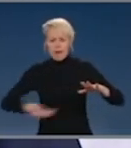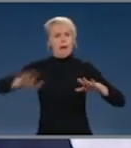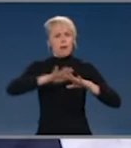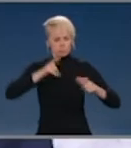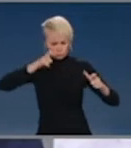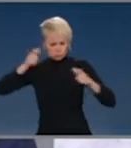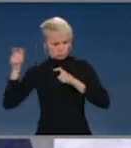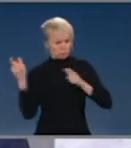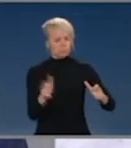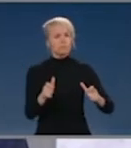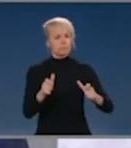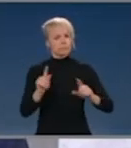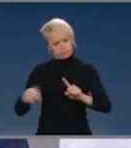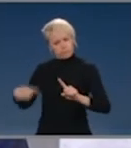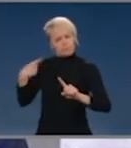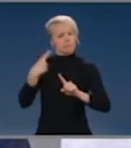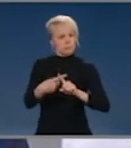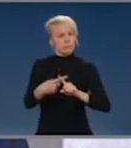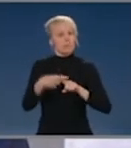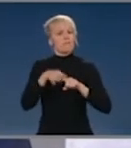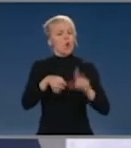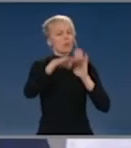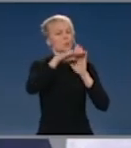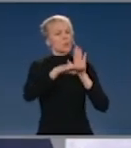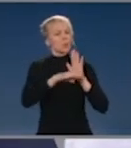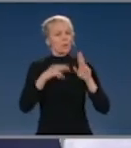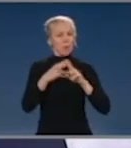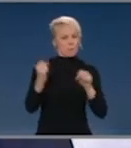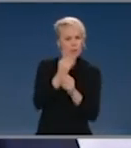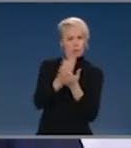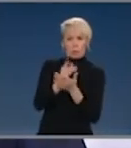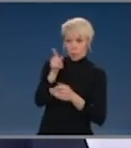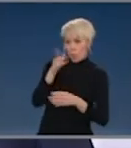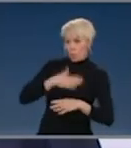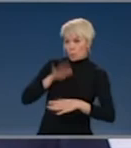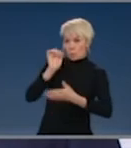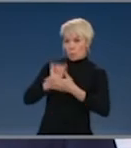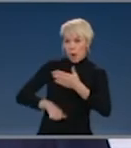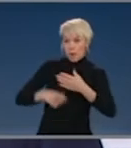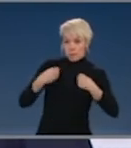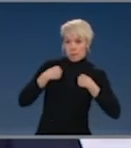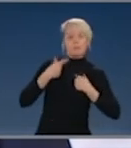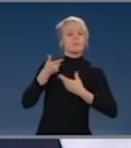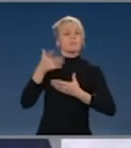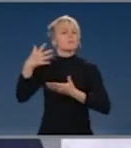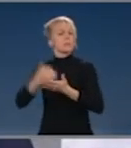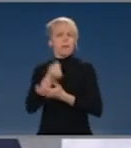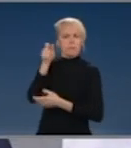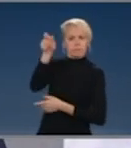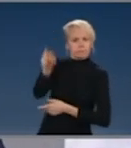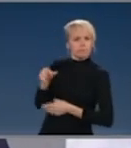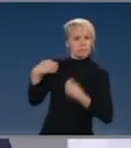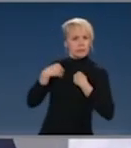following that path ever since. And so, today, the Treasurer has fashioned, I think, a series of very important reforms.